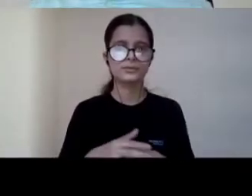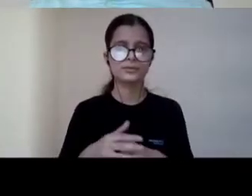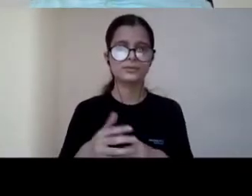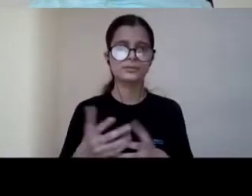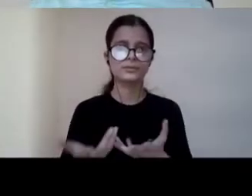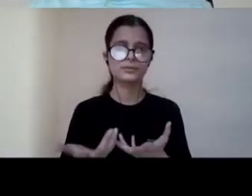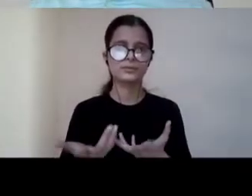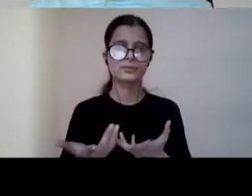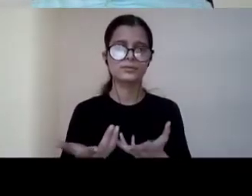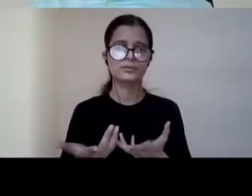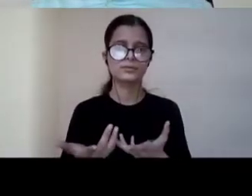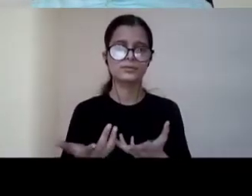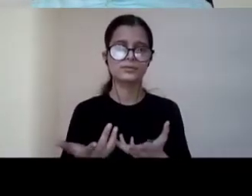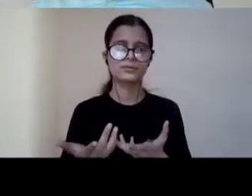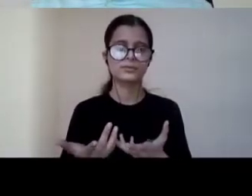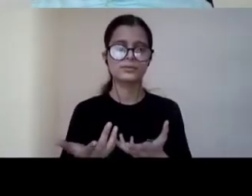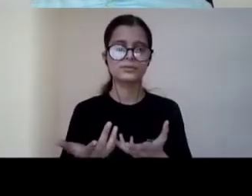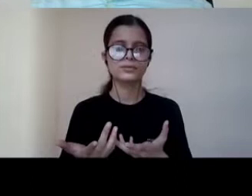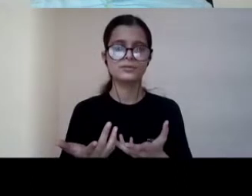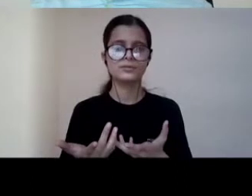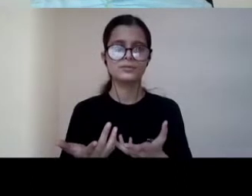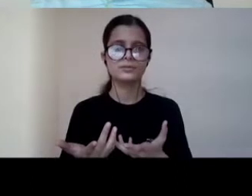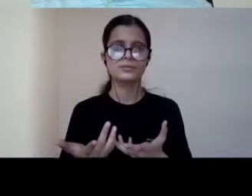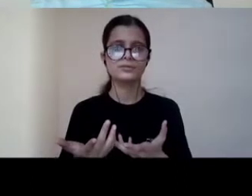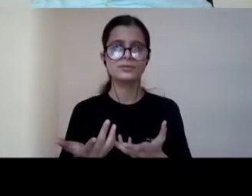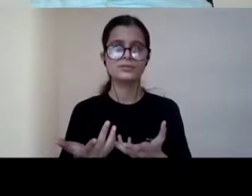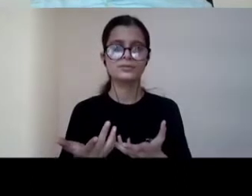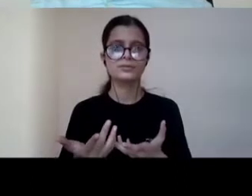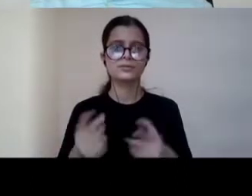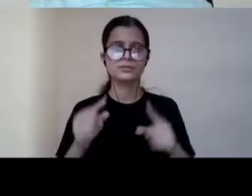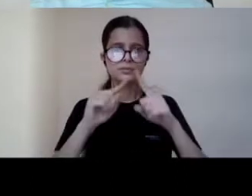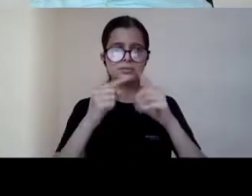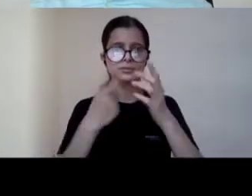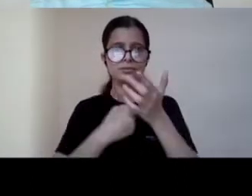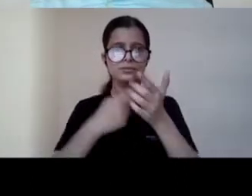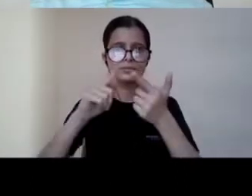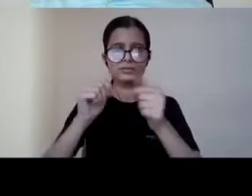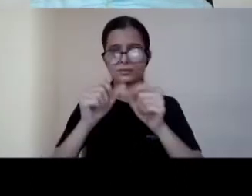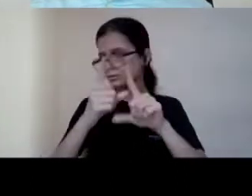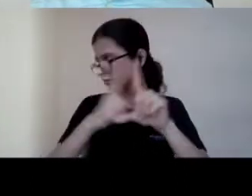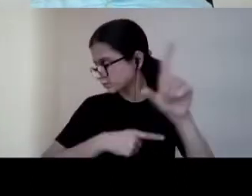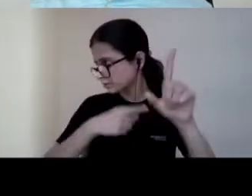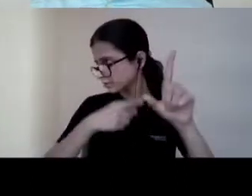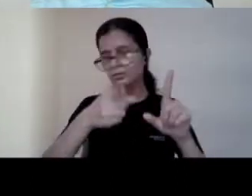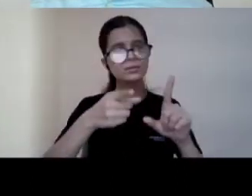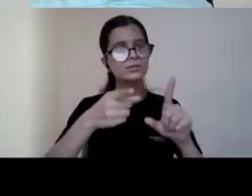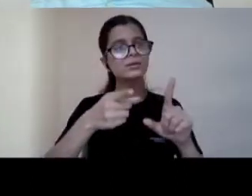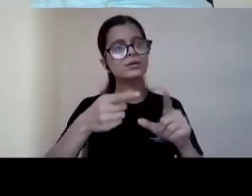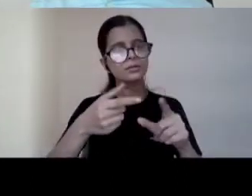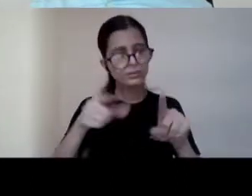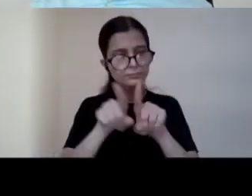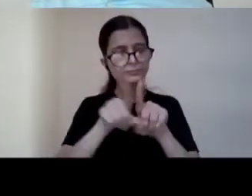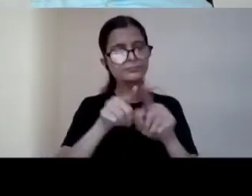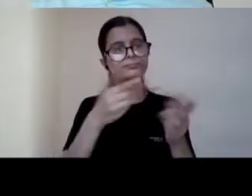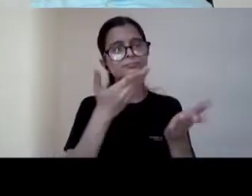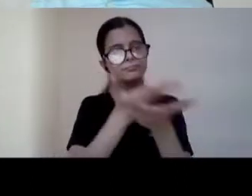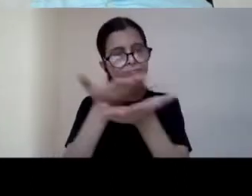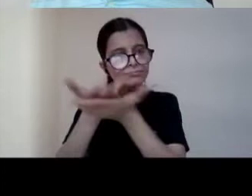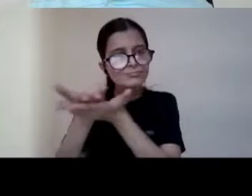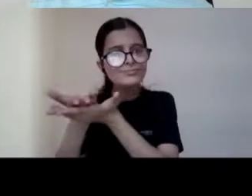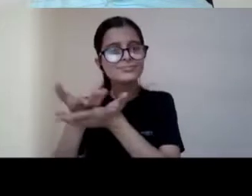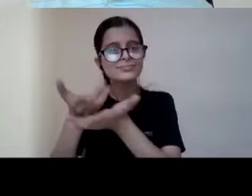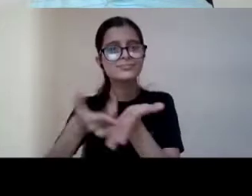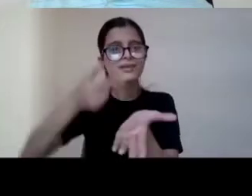uh just thought that treaty was um came into course in uh